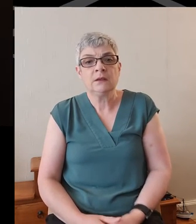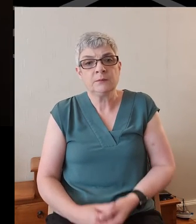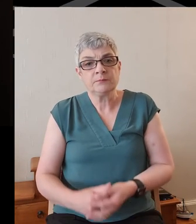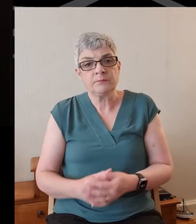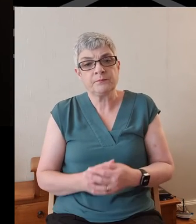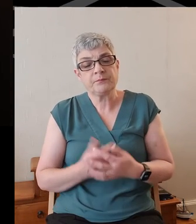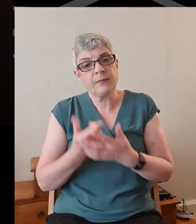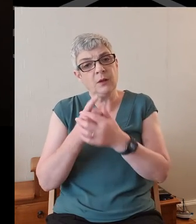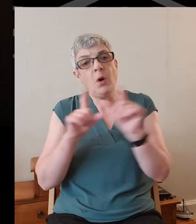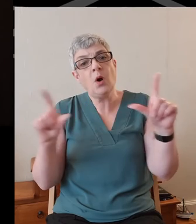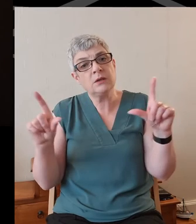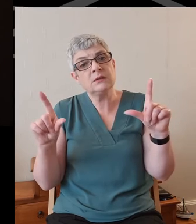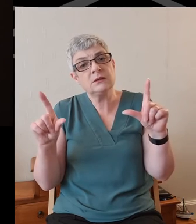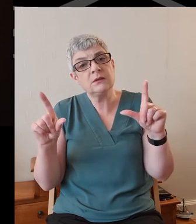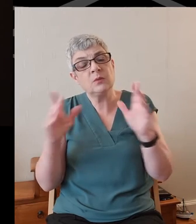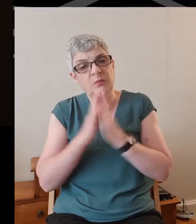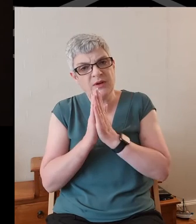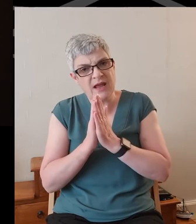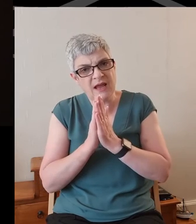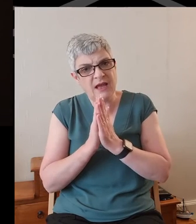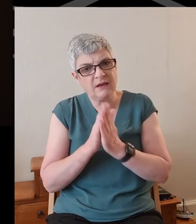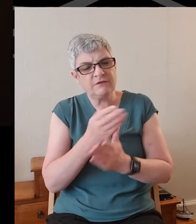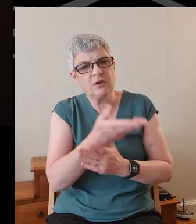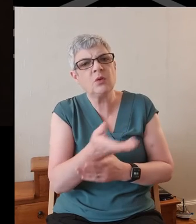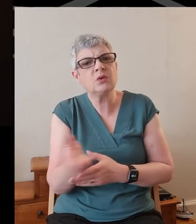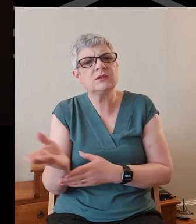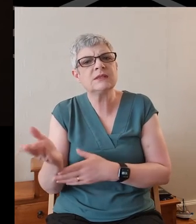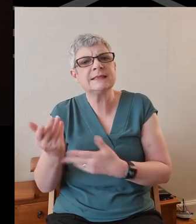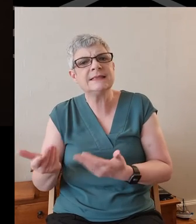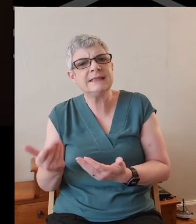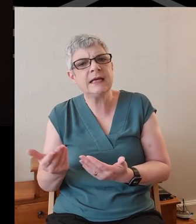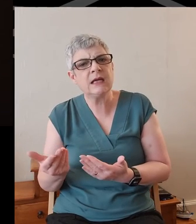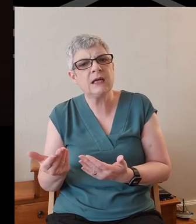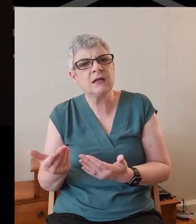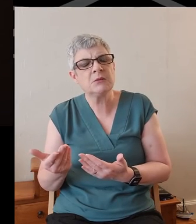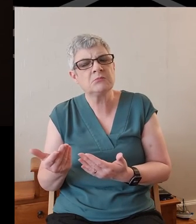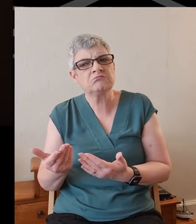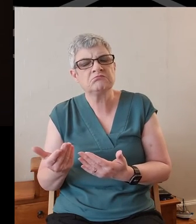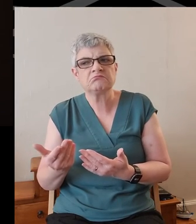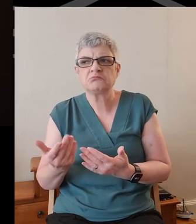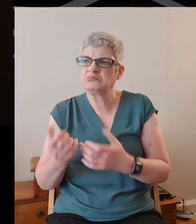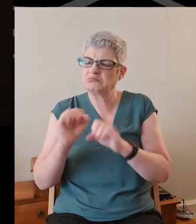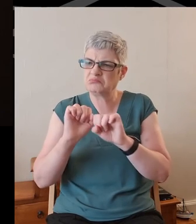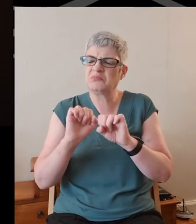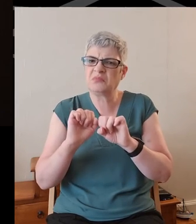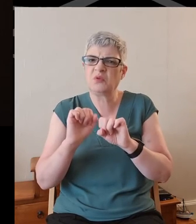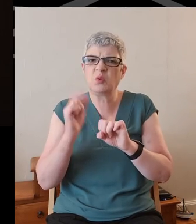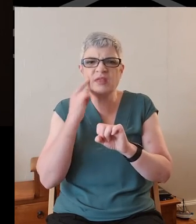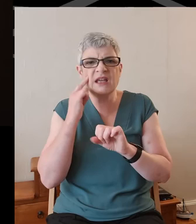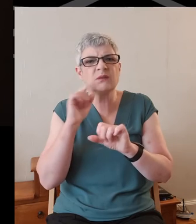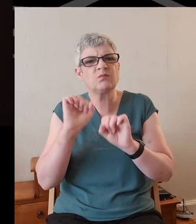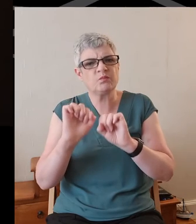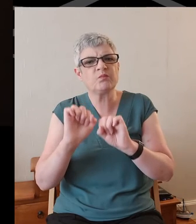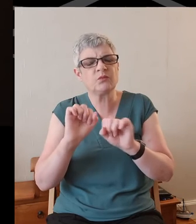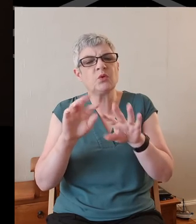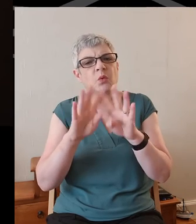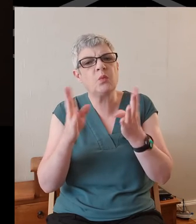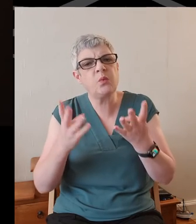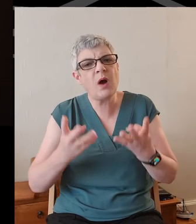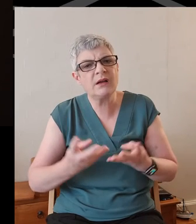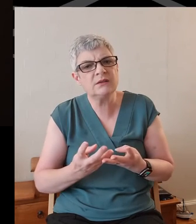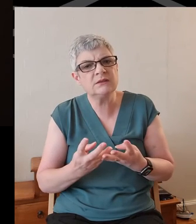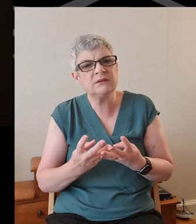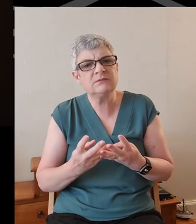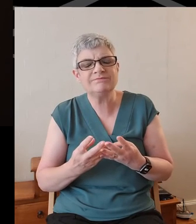Lord, pray for those who today are finding your world all